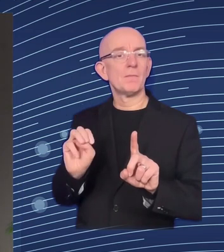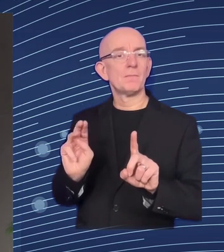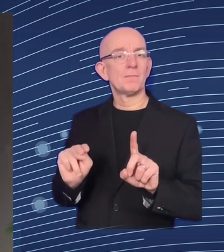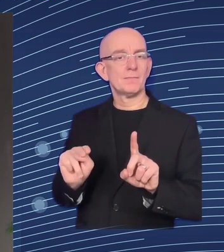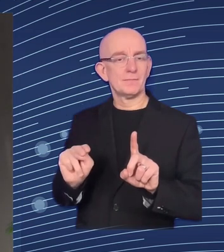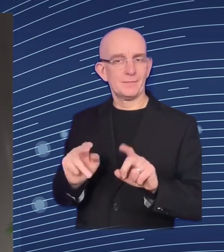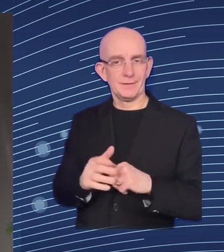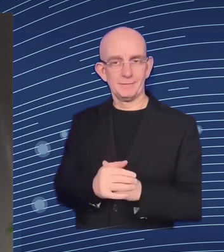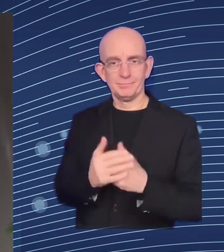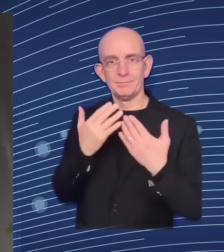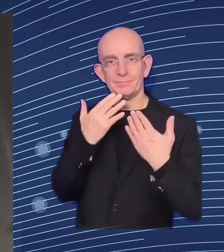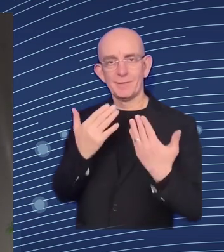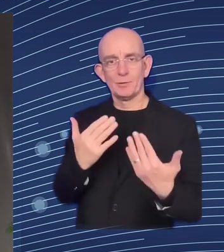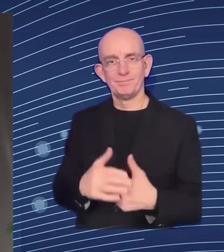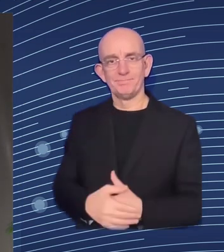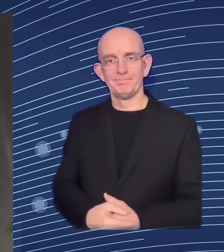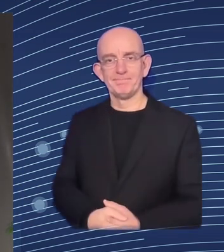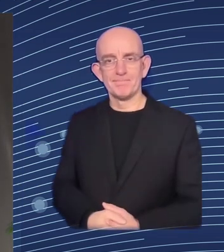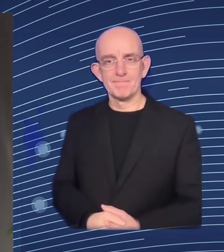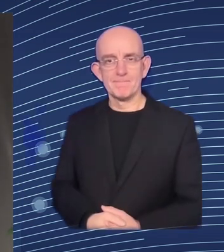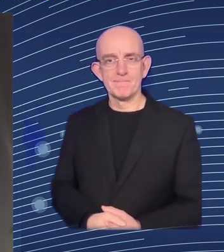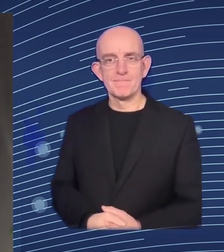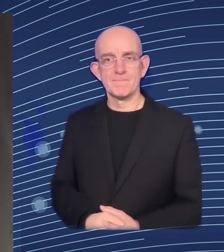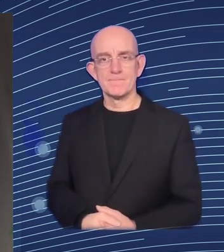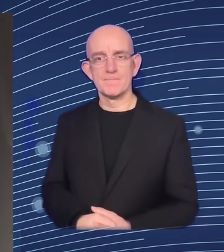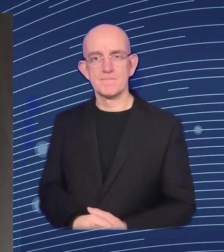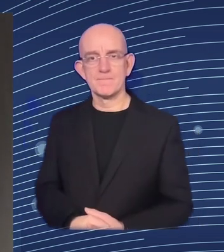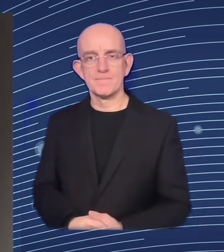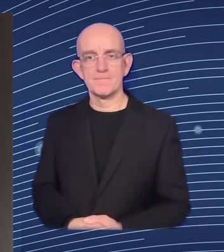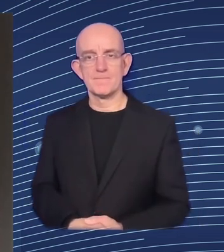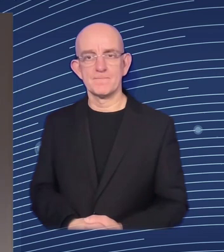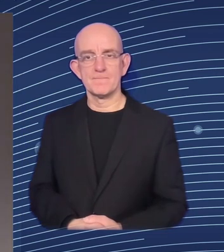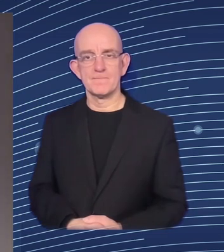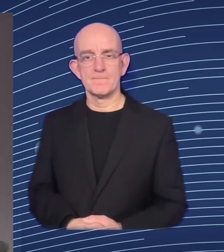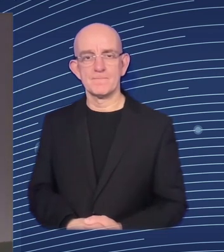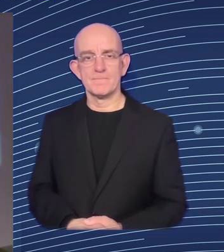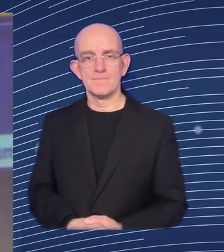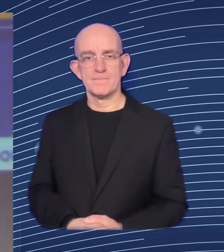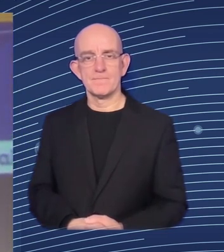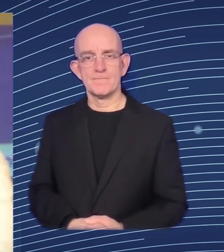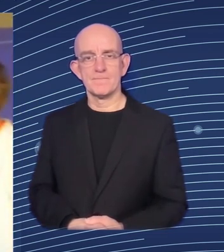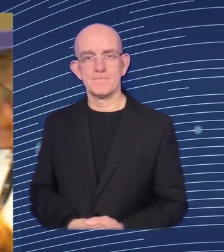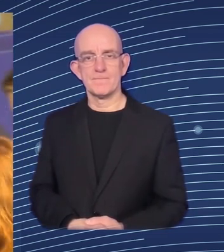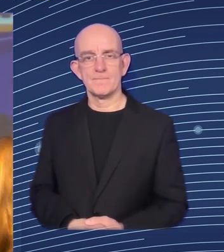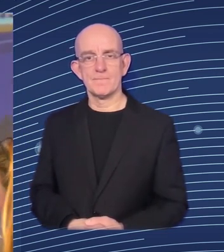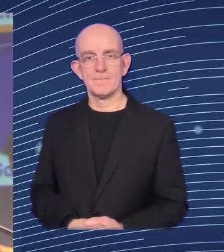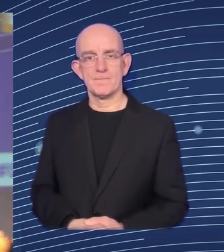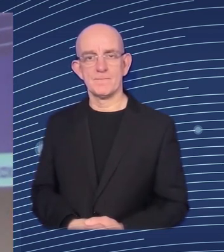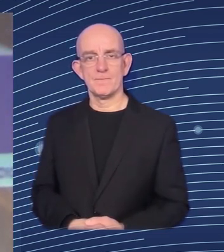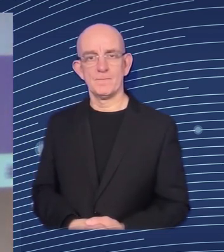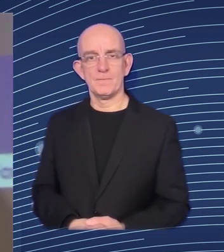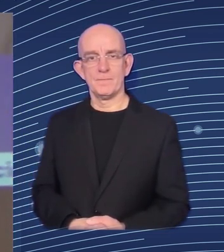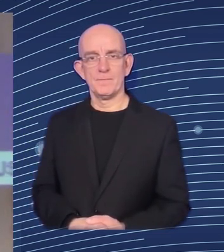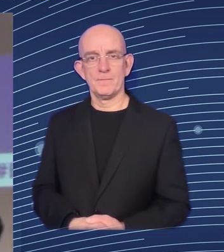you and as you already asked for more so i think it's appropriate that the commissioner where